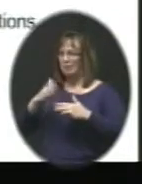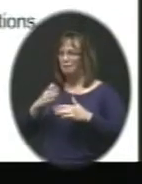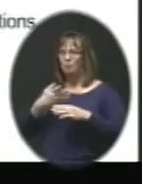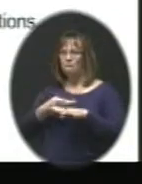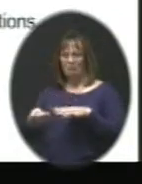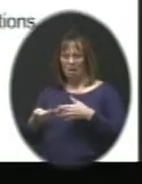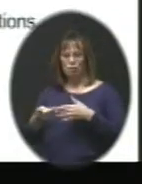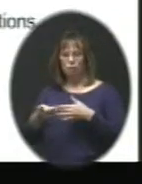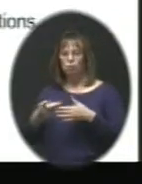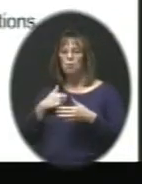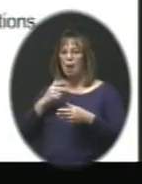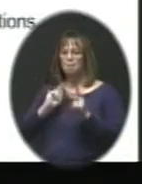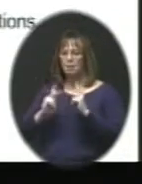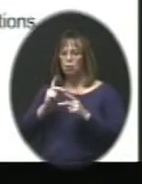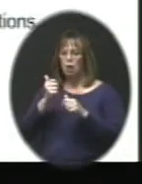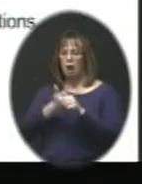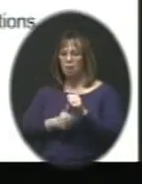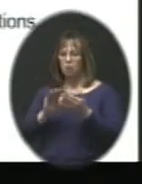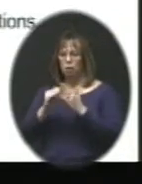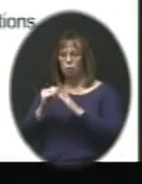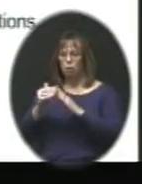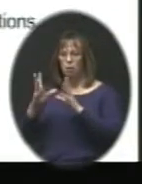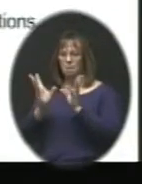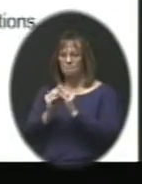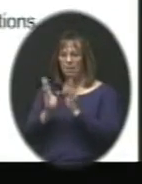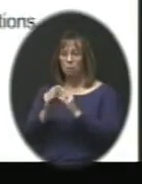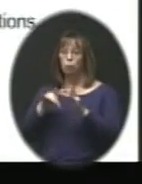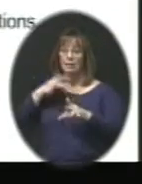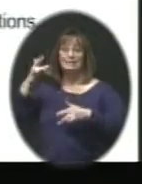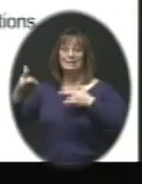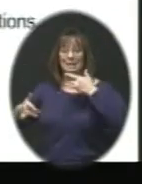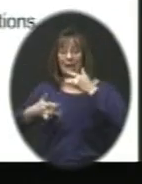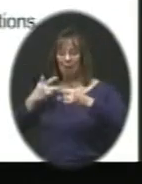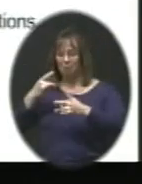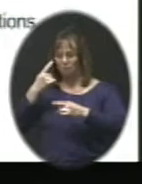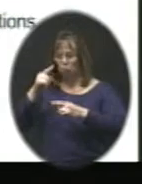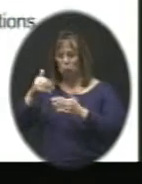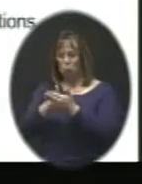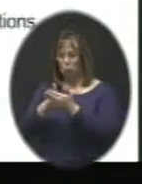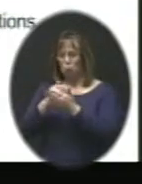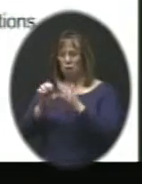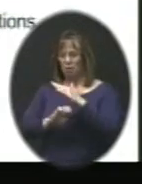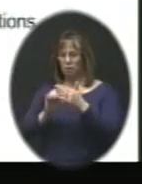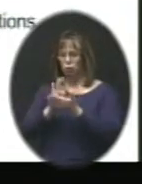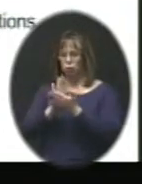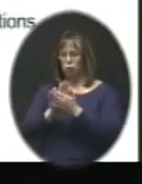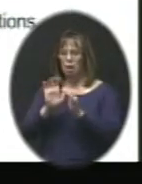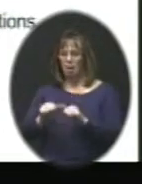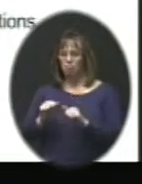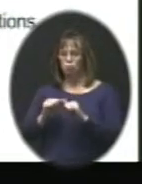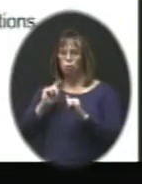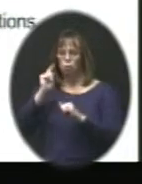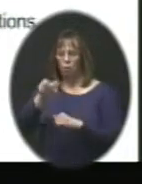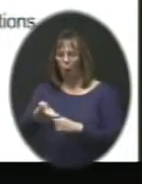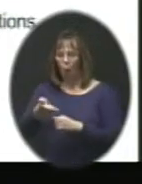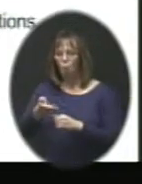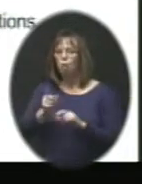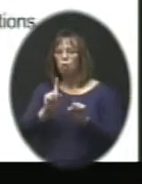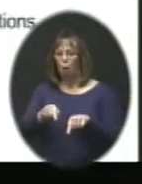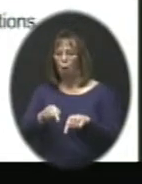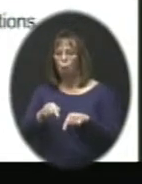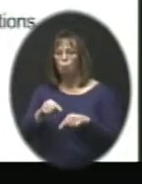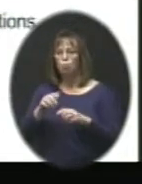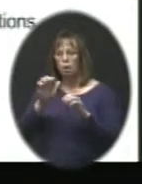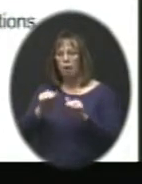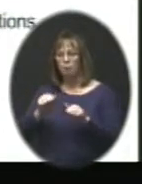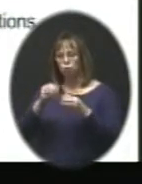And we had folks at every community meeting that were thrilled for the new elementary school and that they would get to go there. We were able to tell them that